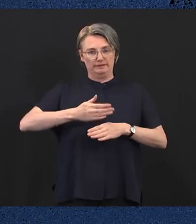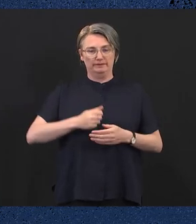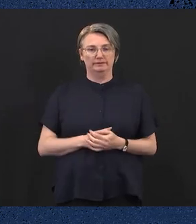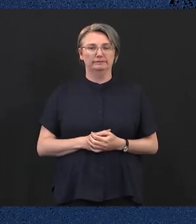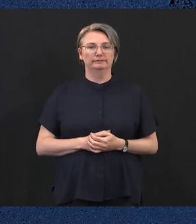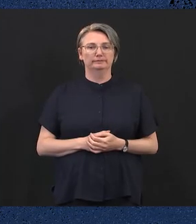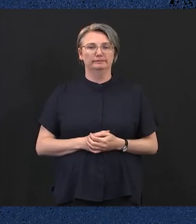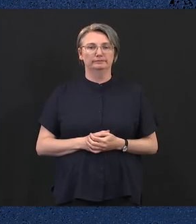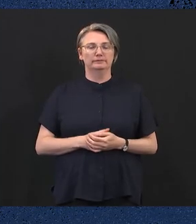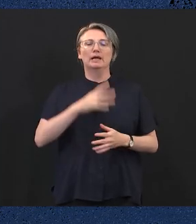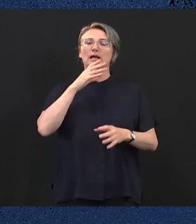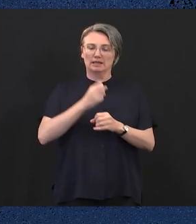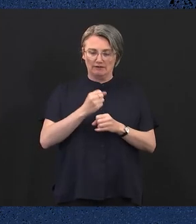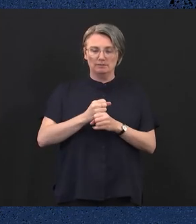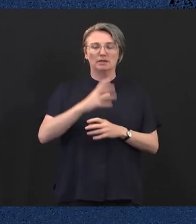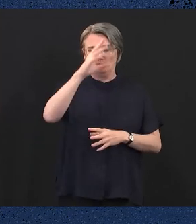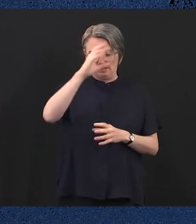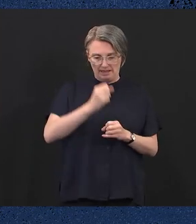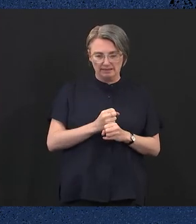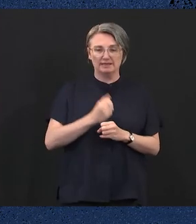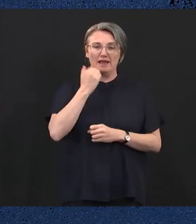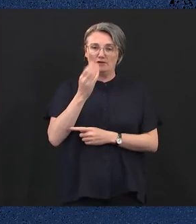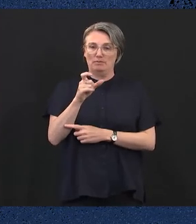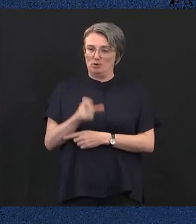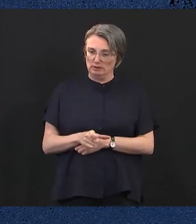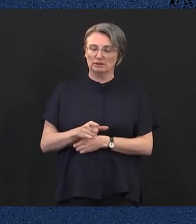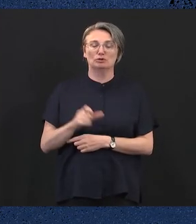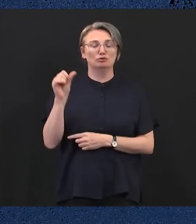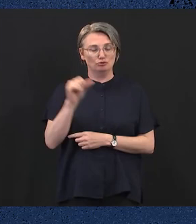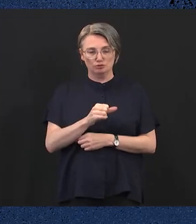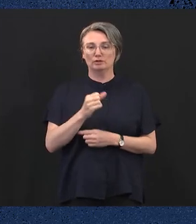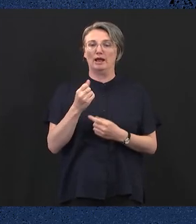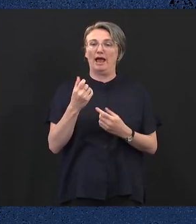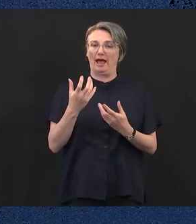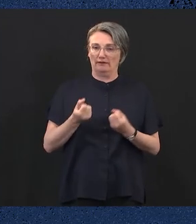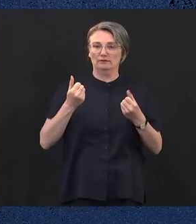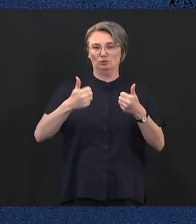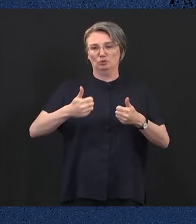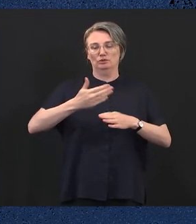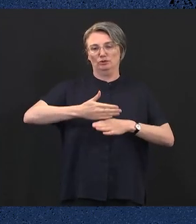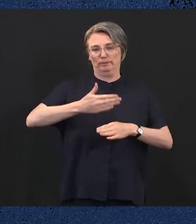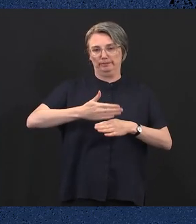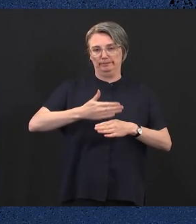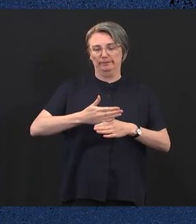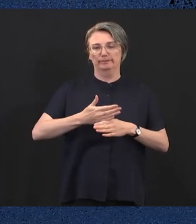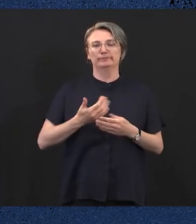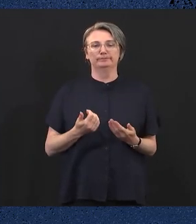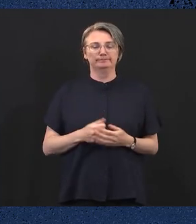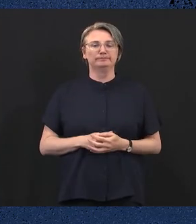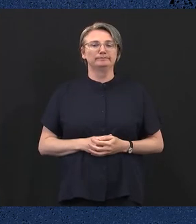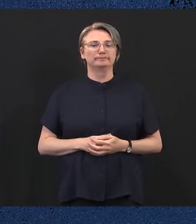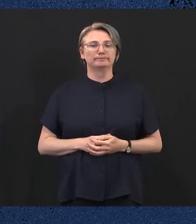every Victorian deserves a good stable job with a decent wage. To help put Victorian workers and Victorian jobs first,